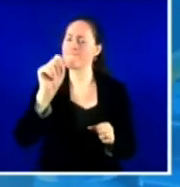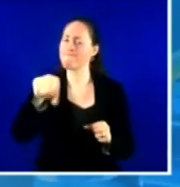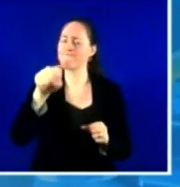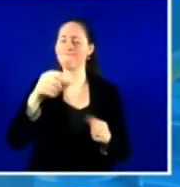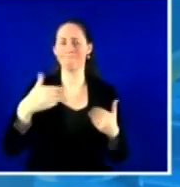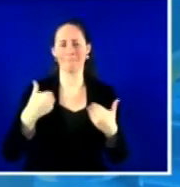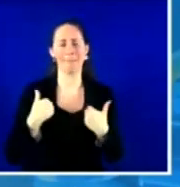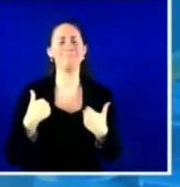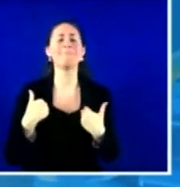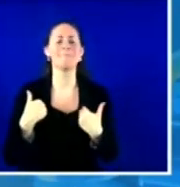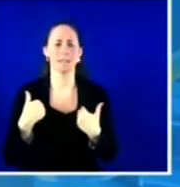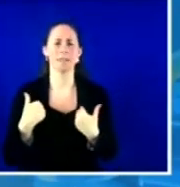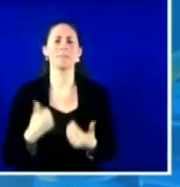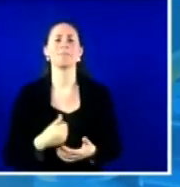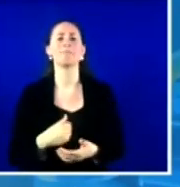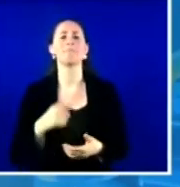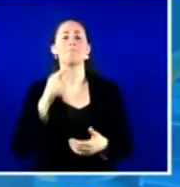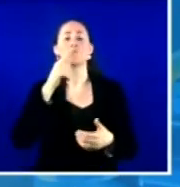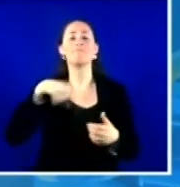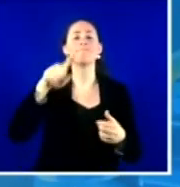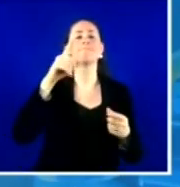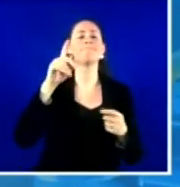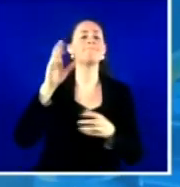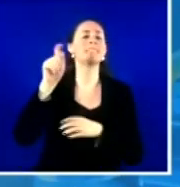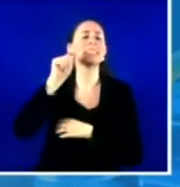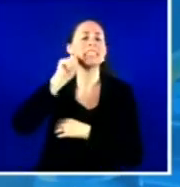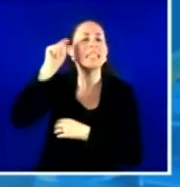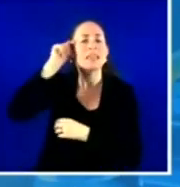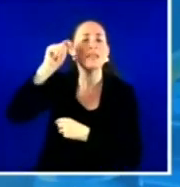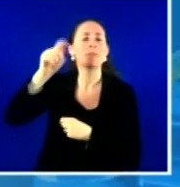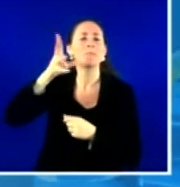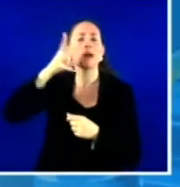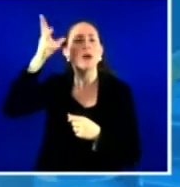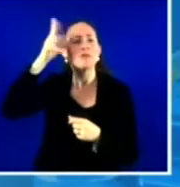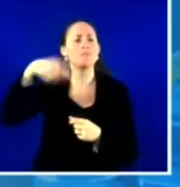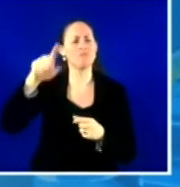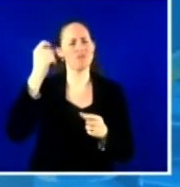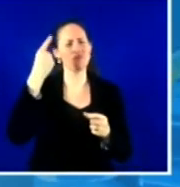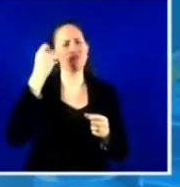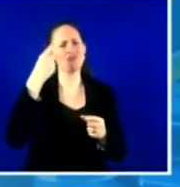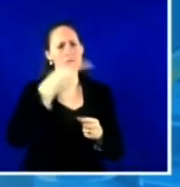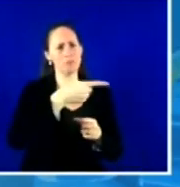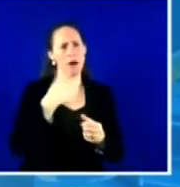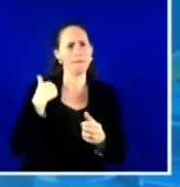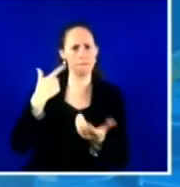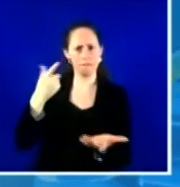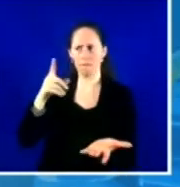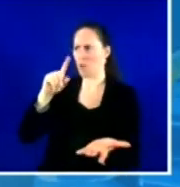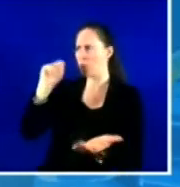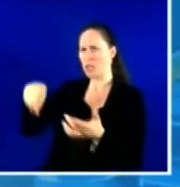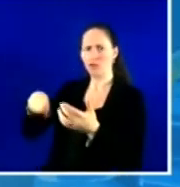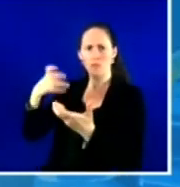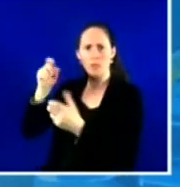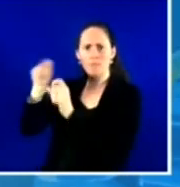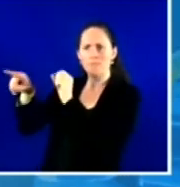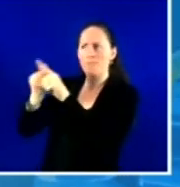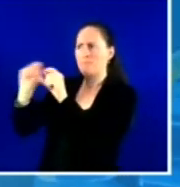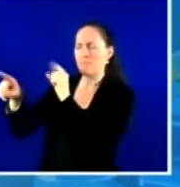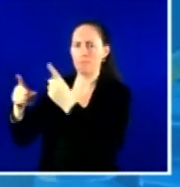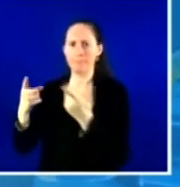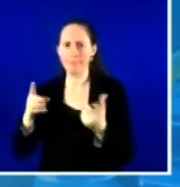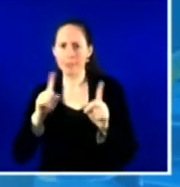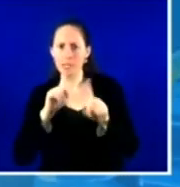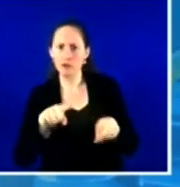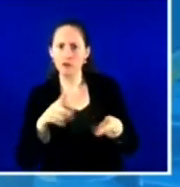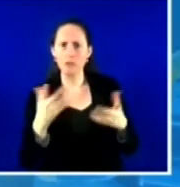teens who just, just have questions that they need to have answered. They're, they're sort of on the fence and they think they might want to do it, but, but they're,